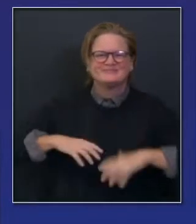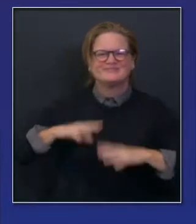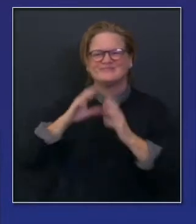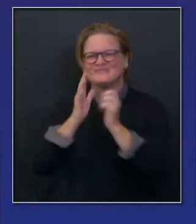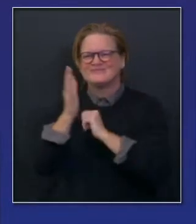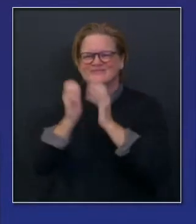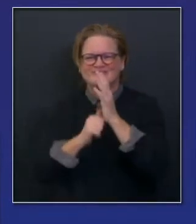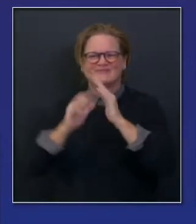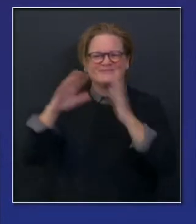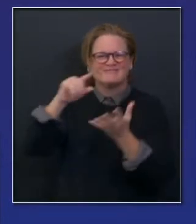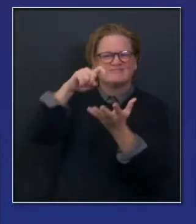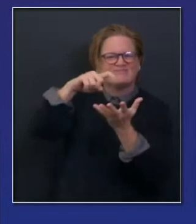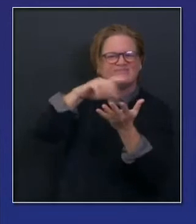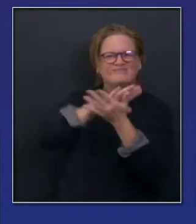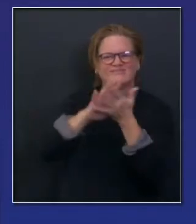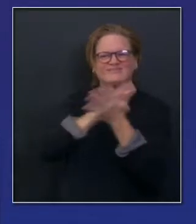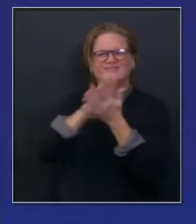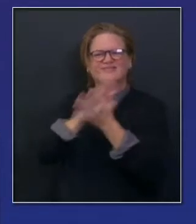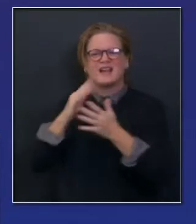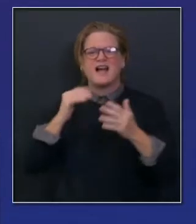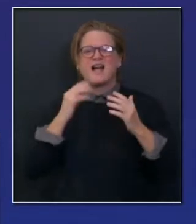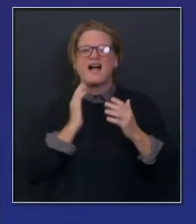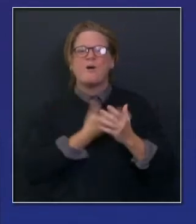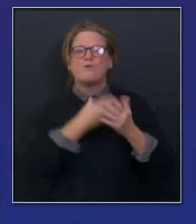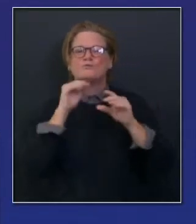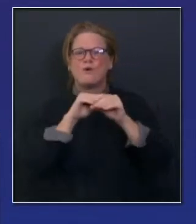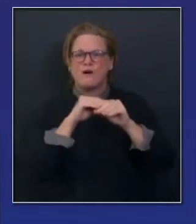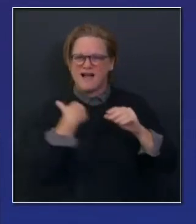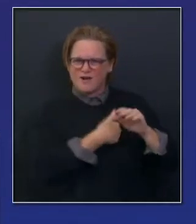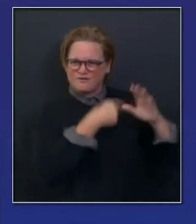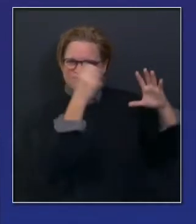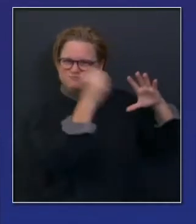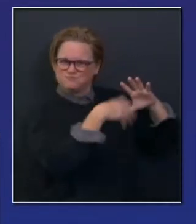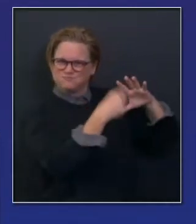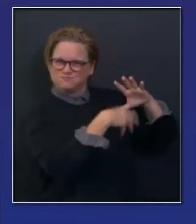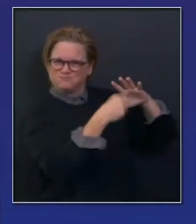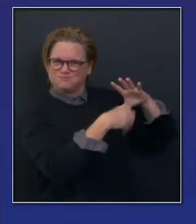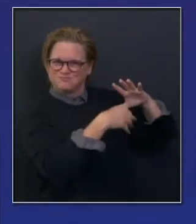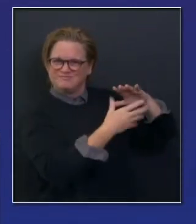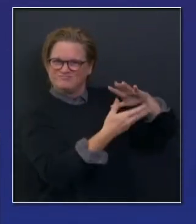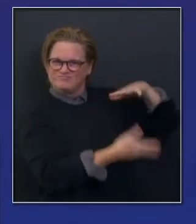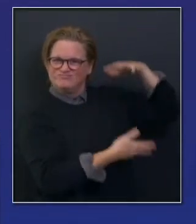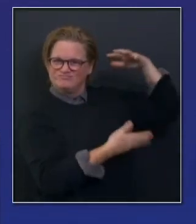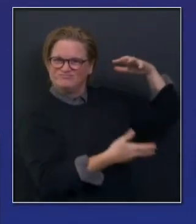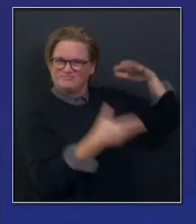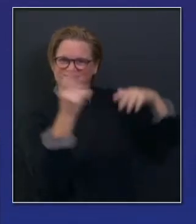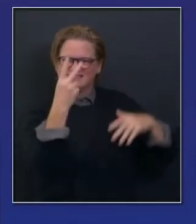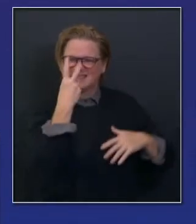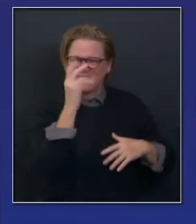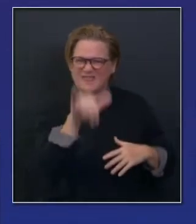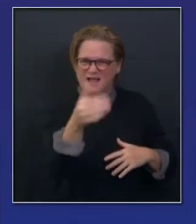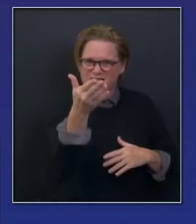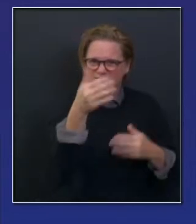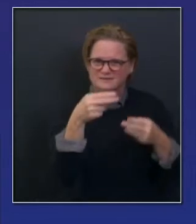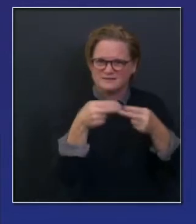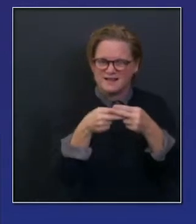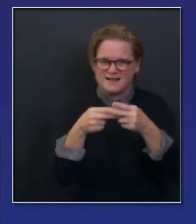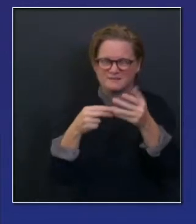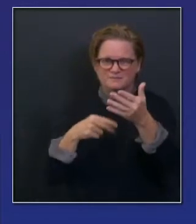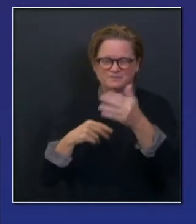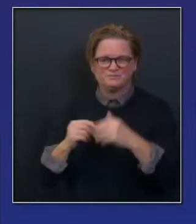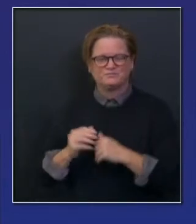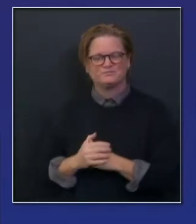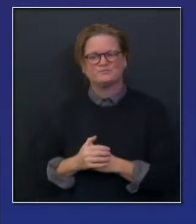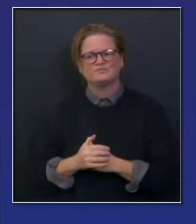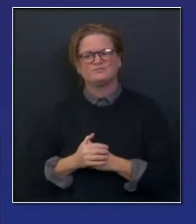was the big issue. March, April was PPE. We have currently over half a billion units just of the